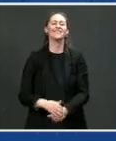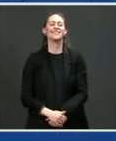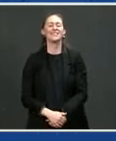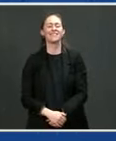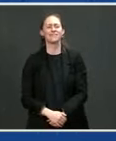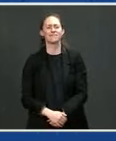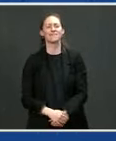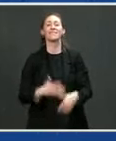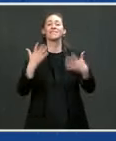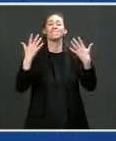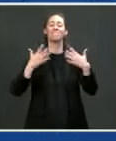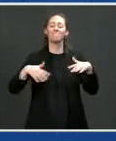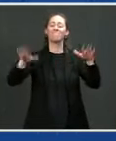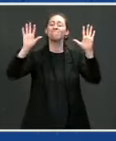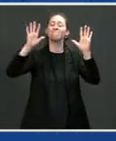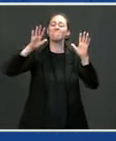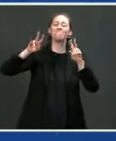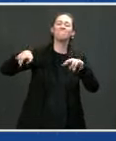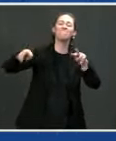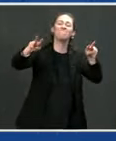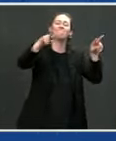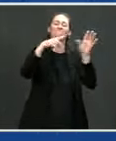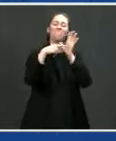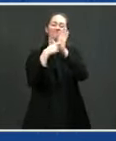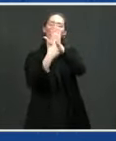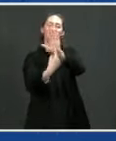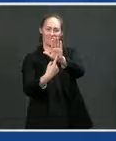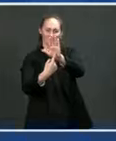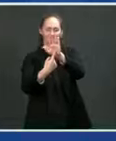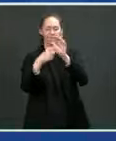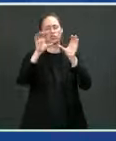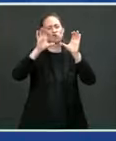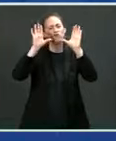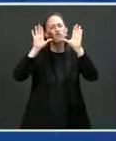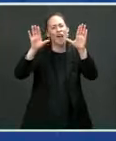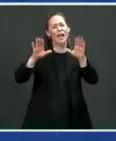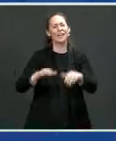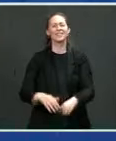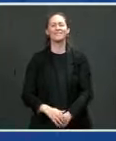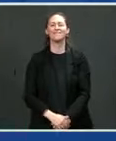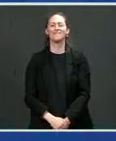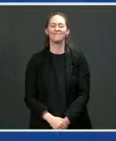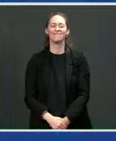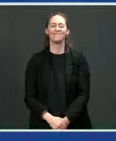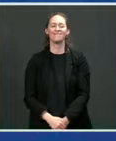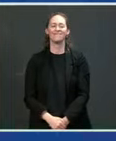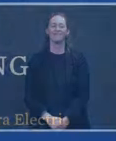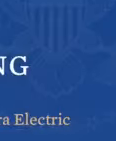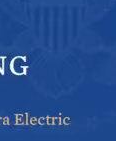concludes our tour for today. Doing good work. Doing good work. Doing